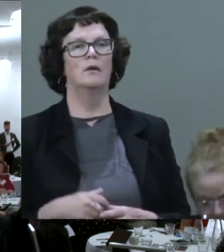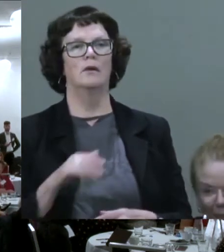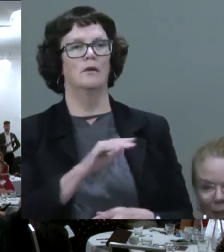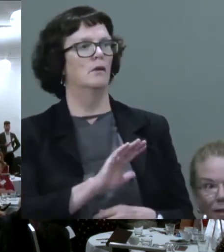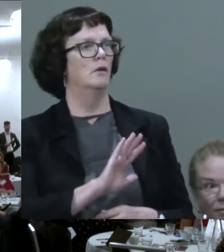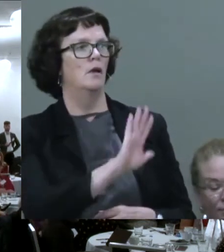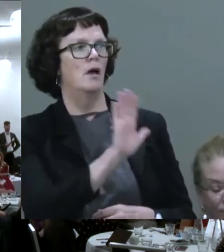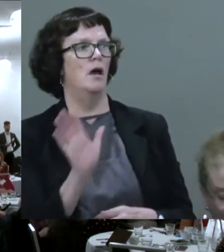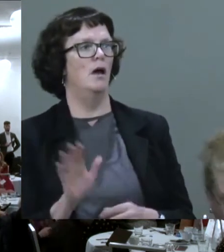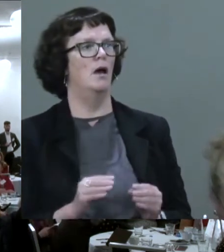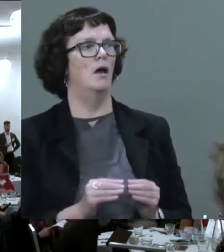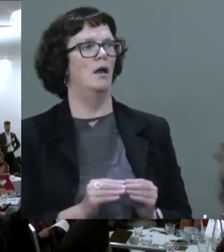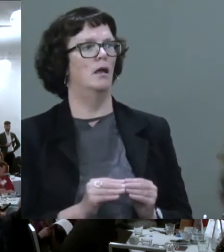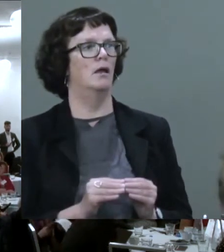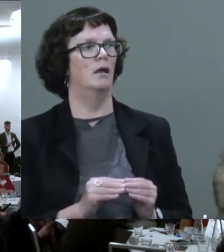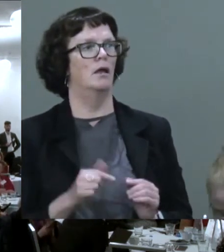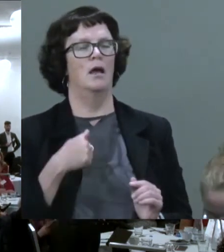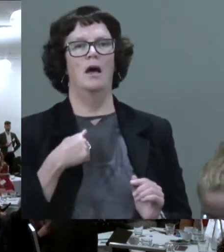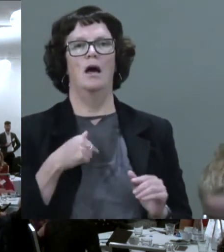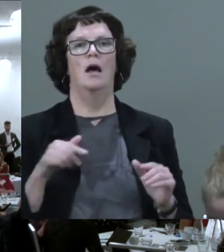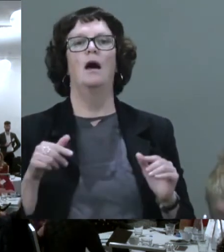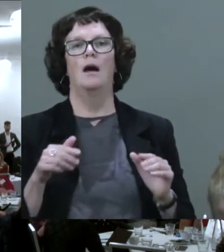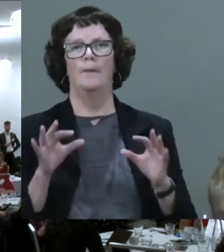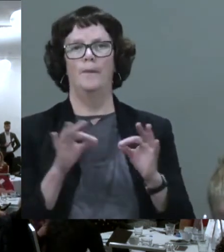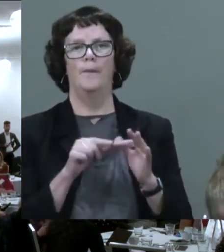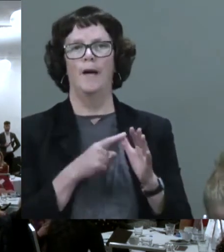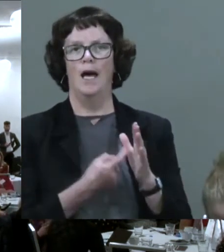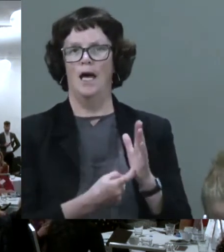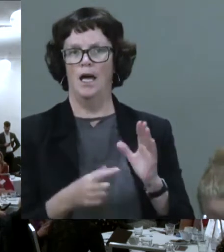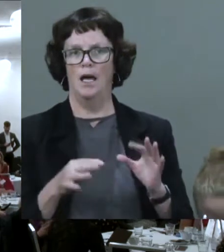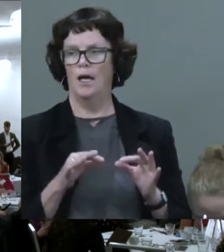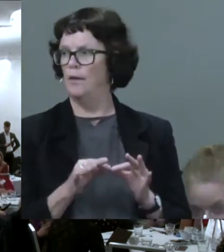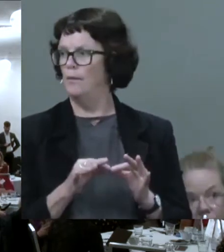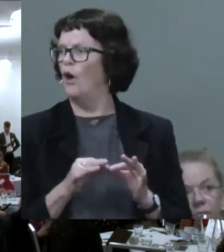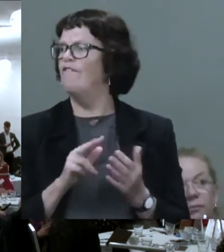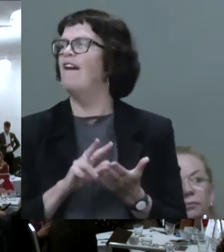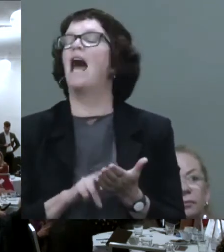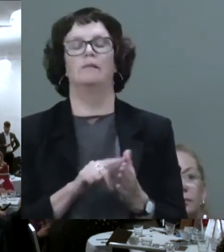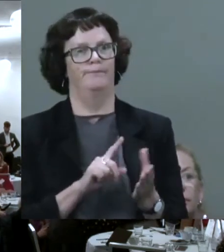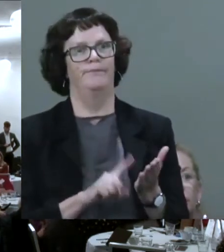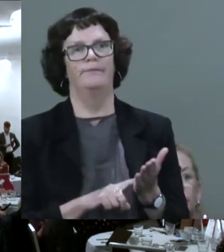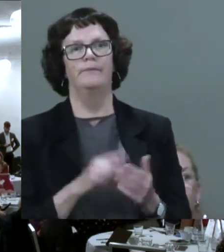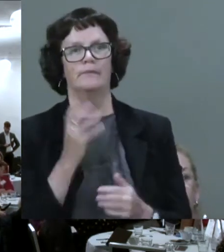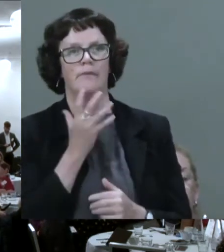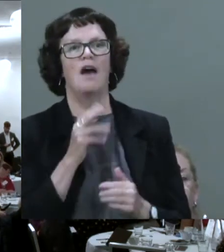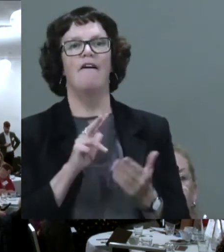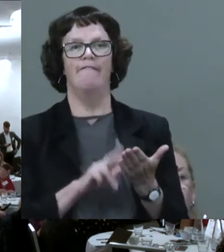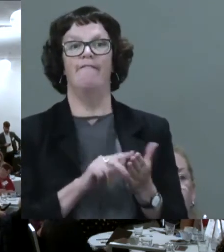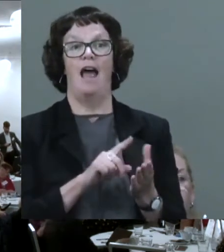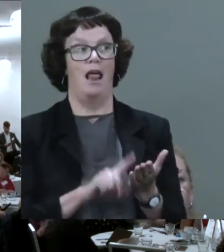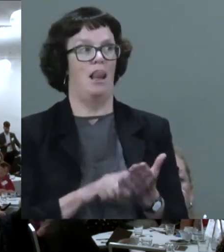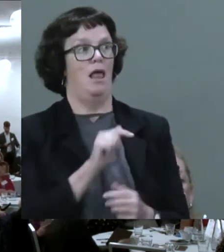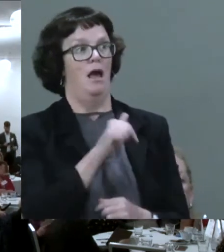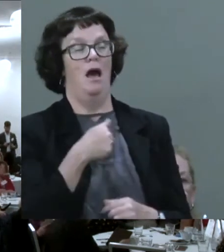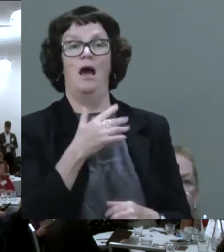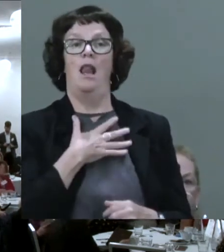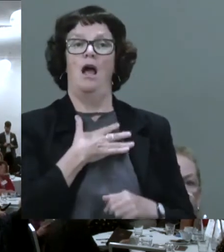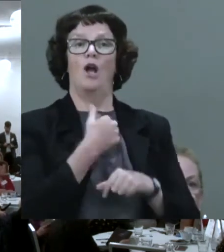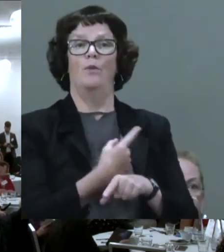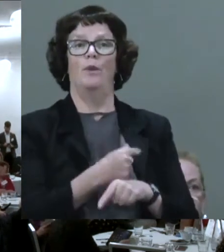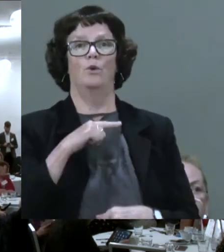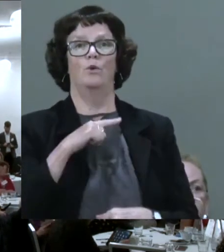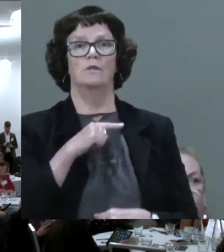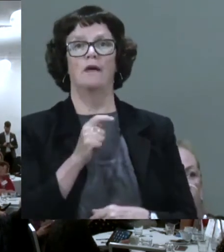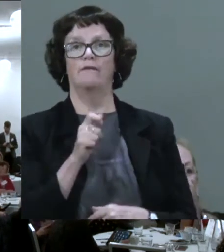Hi, Jordan. I'm Val. I'd just like to make a comment because I can't be here this afternoon. But I